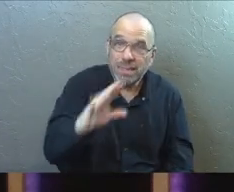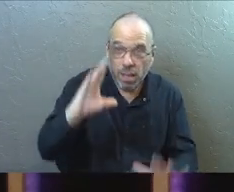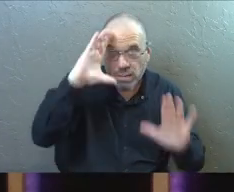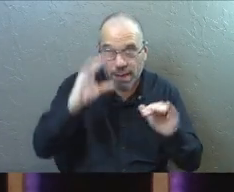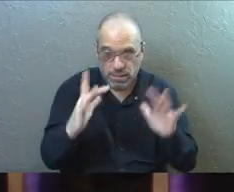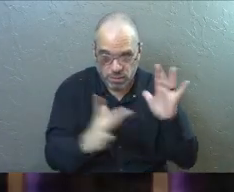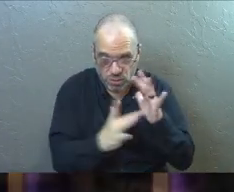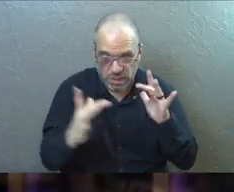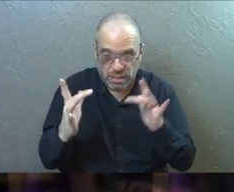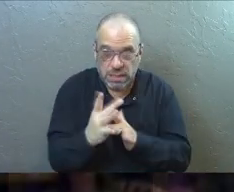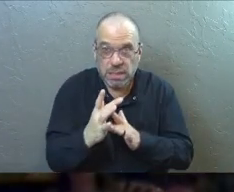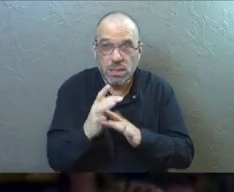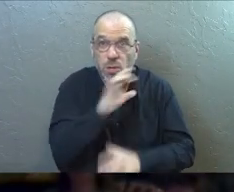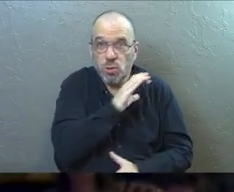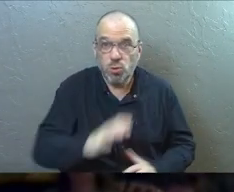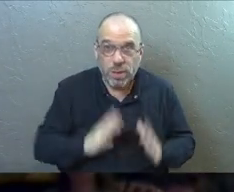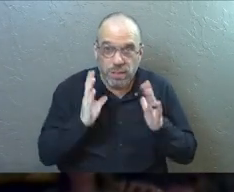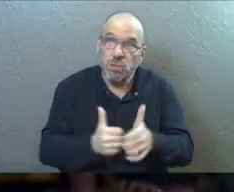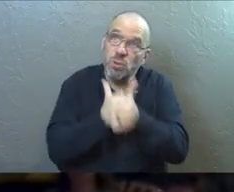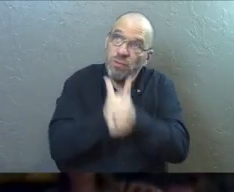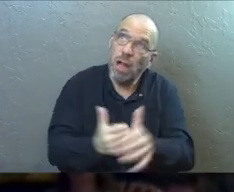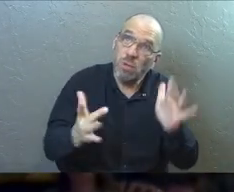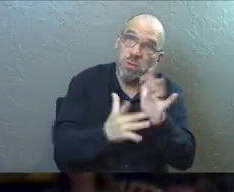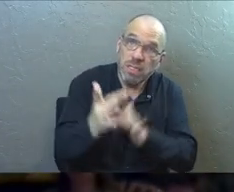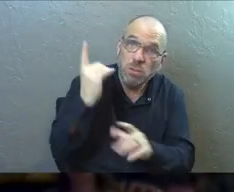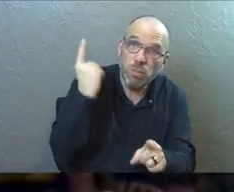expects Jesus followers to follow Jesus.